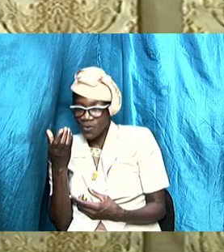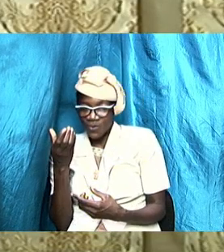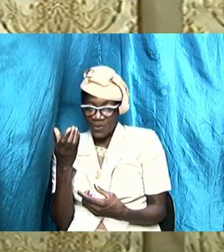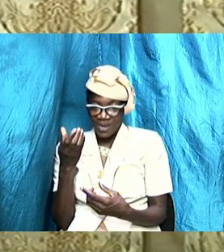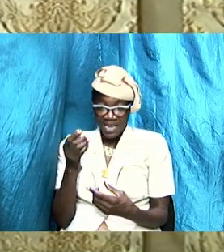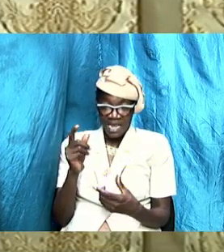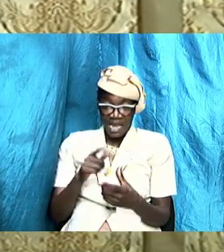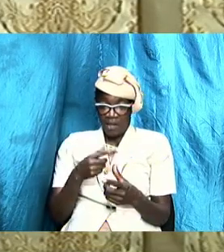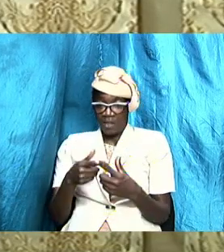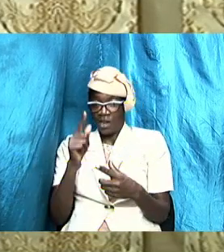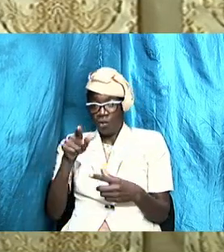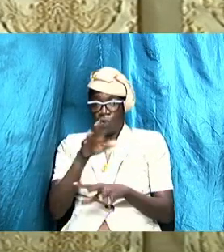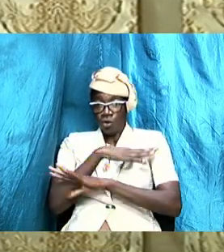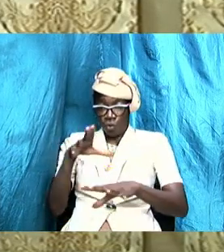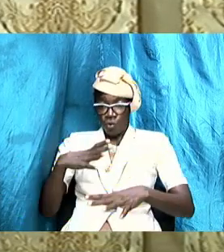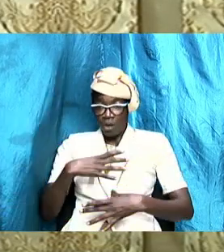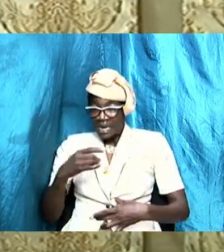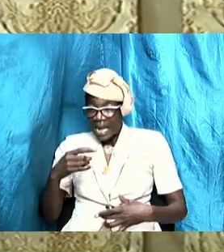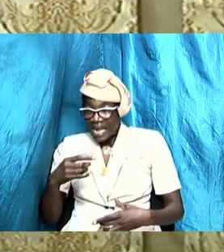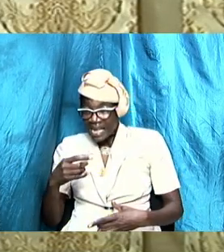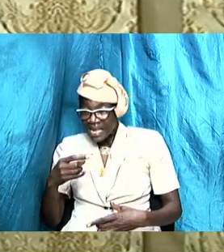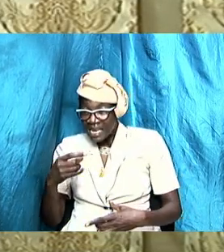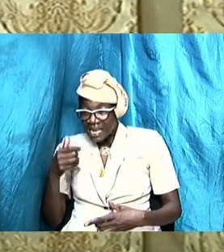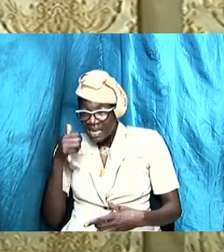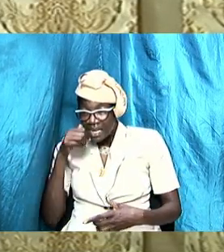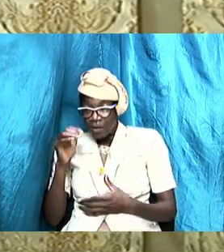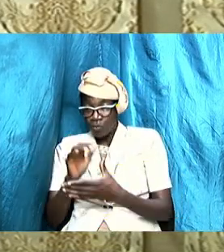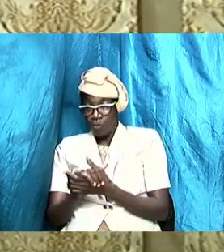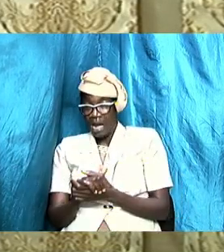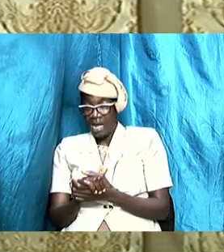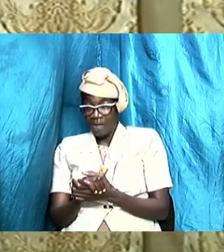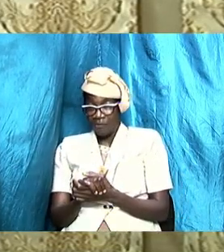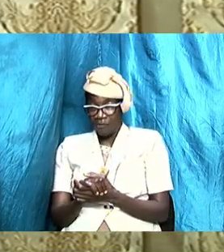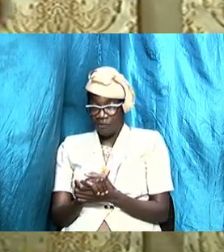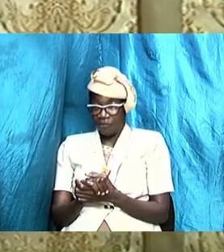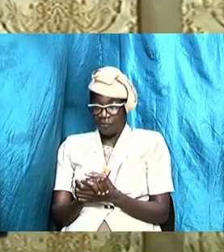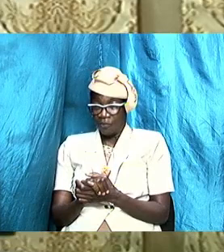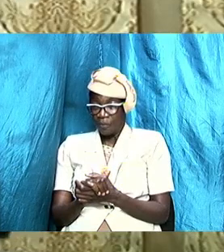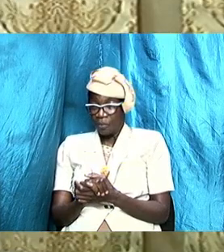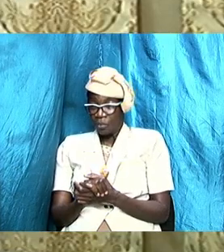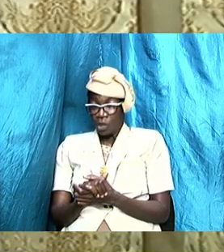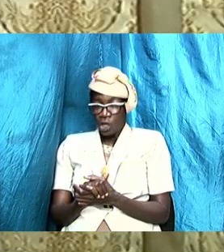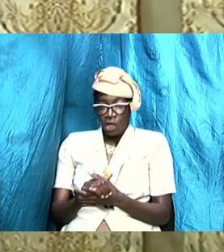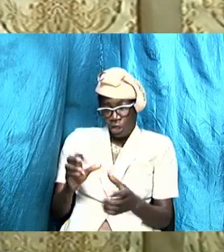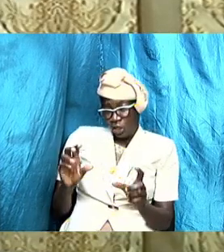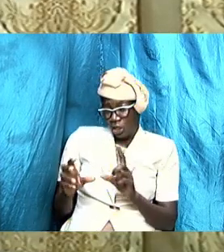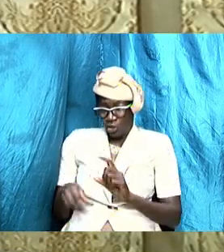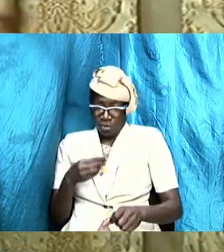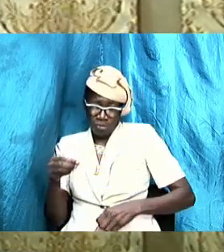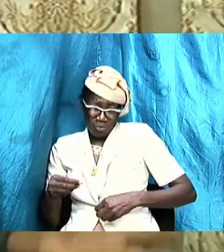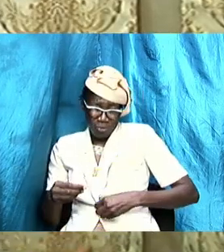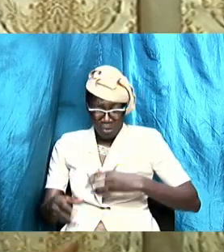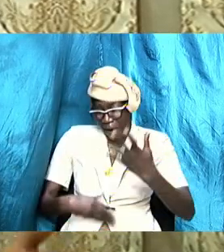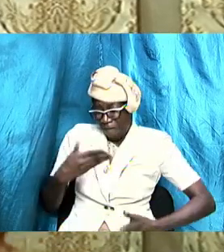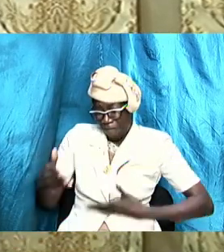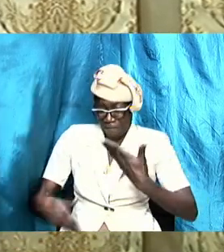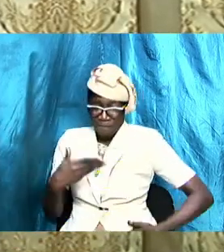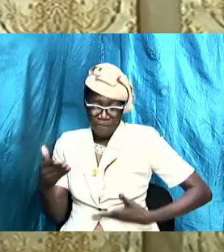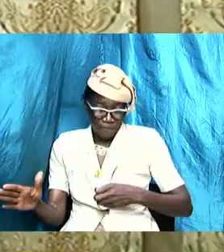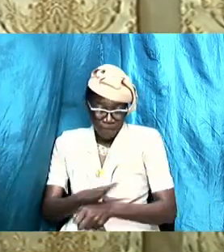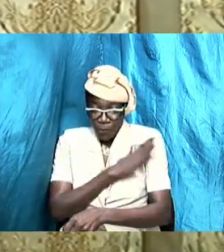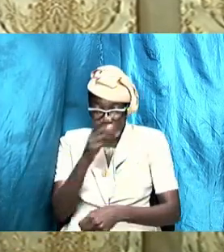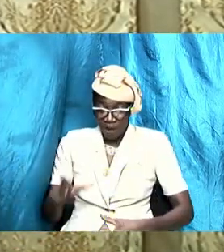you don't like your wife's attitude she is too effervescent she is too full of life